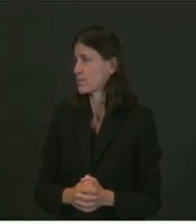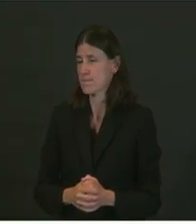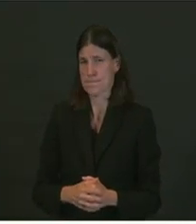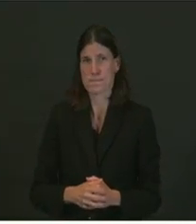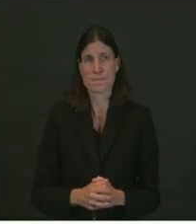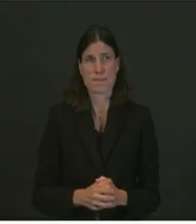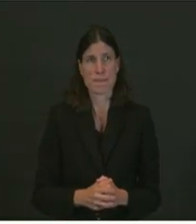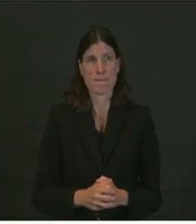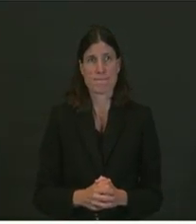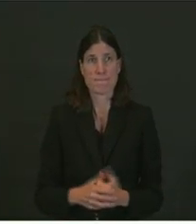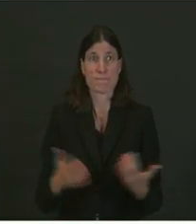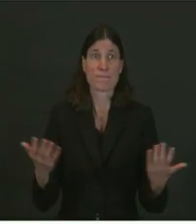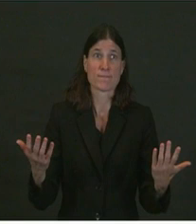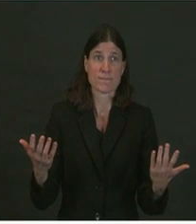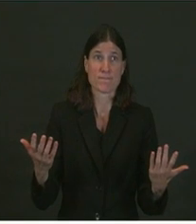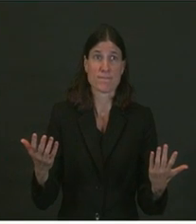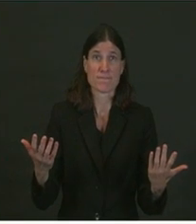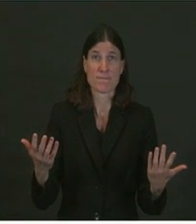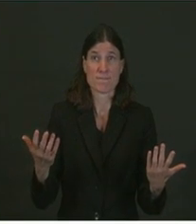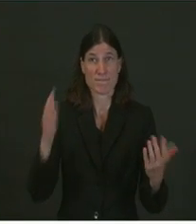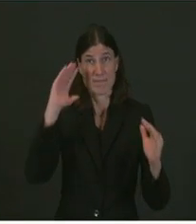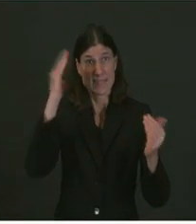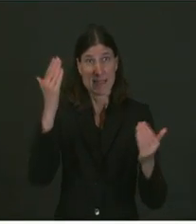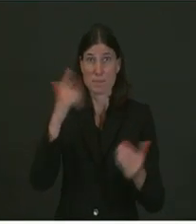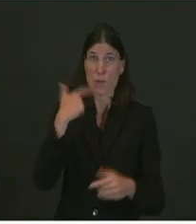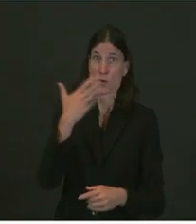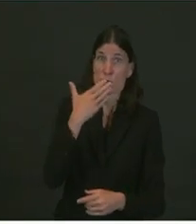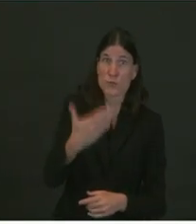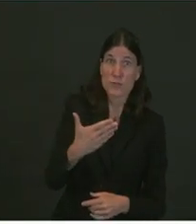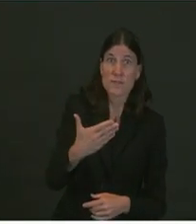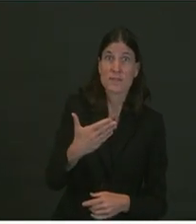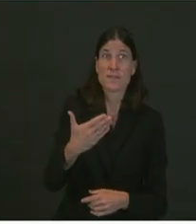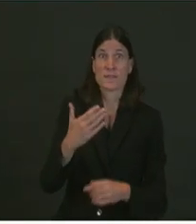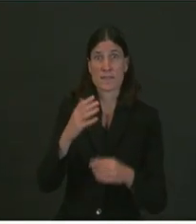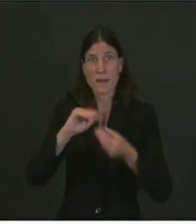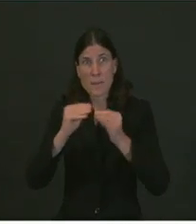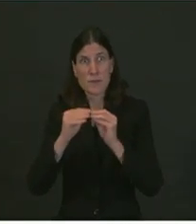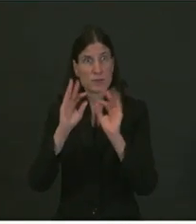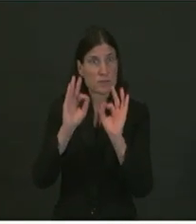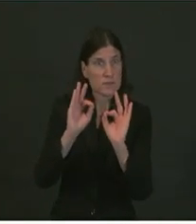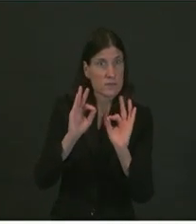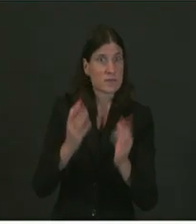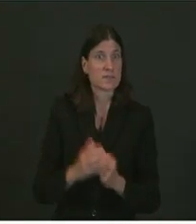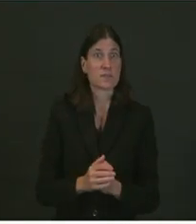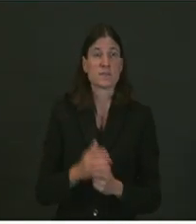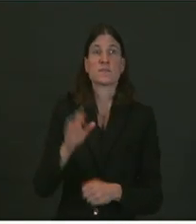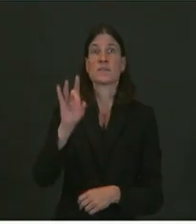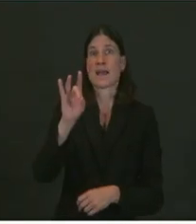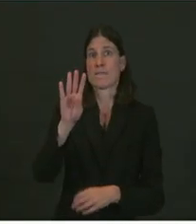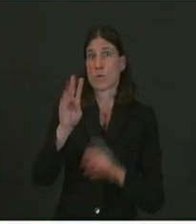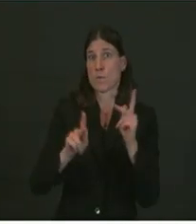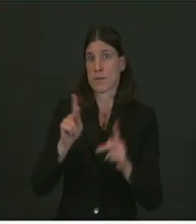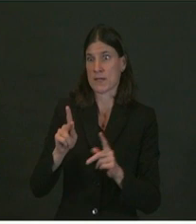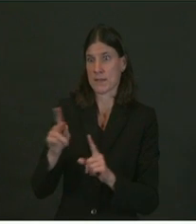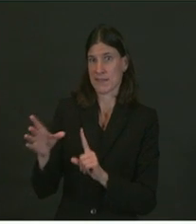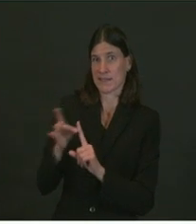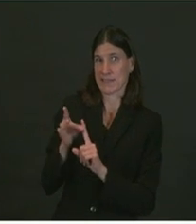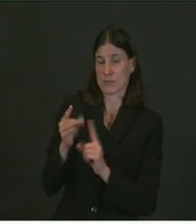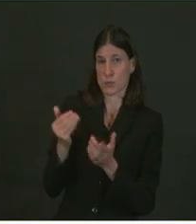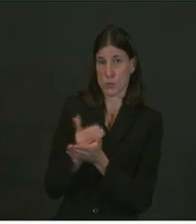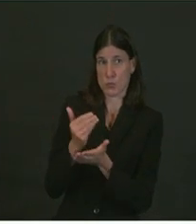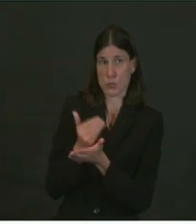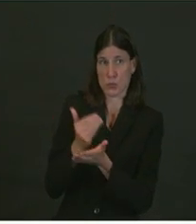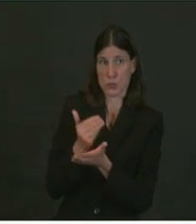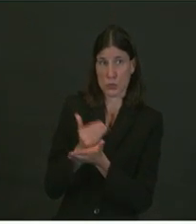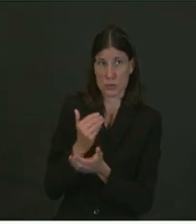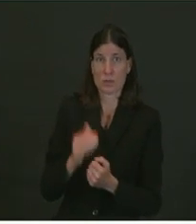day of data. We've had another 84 cases. So continued steady decline